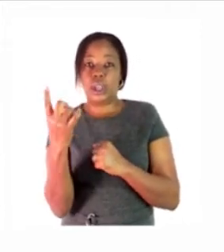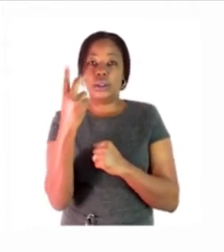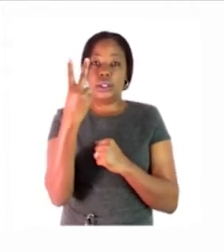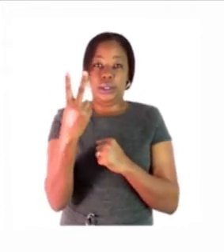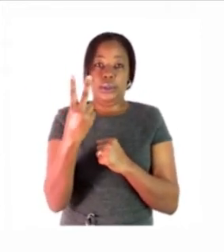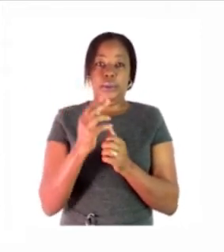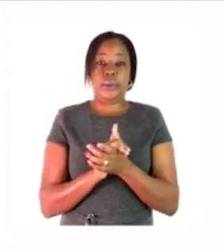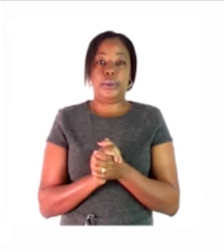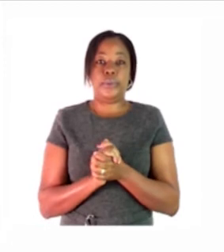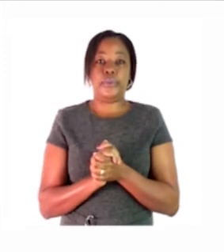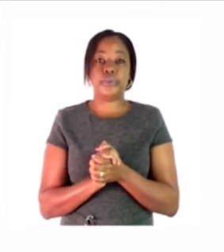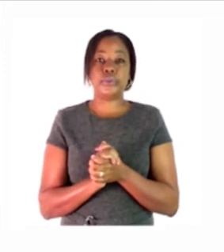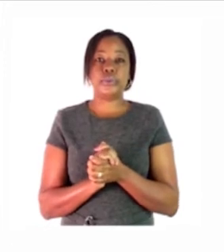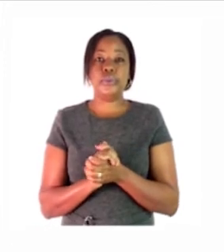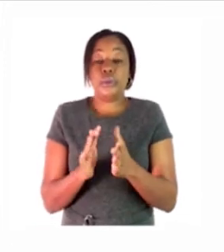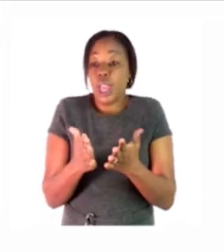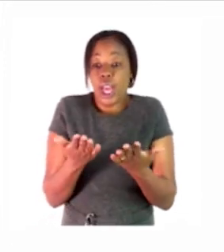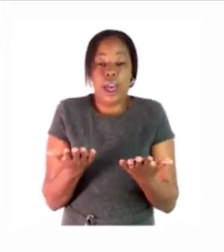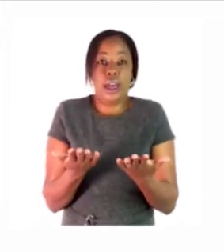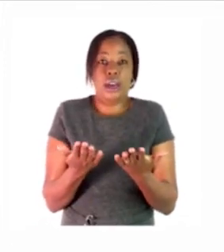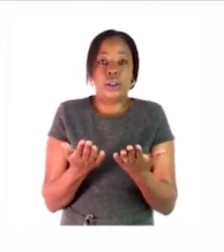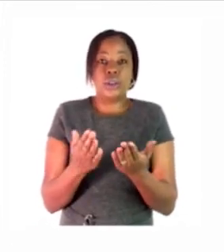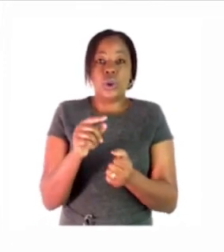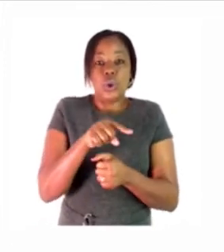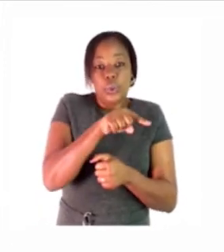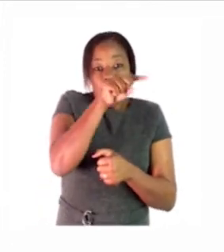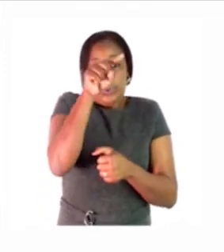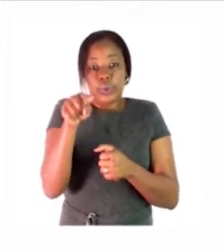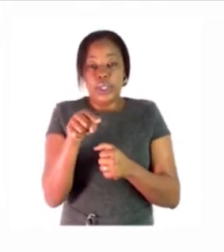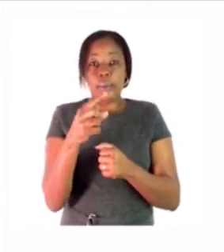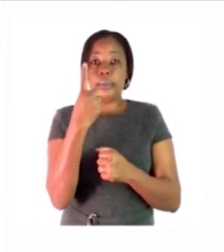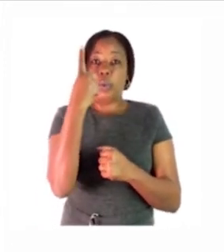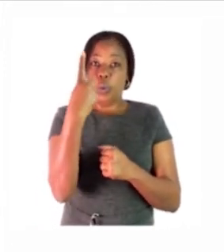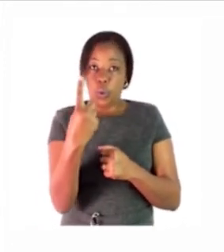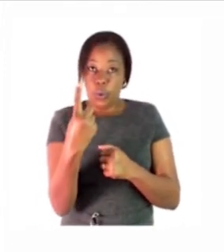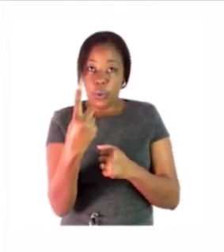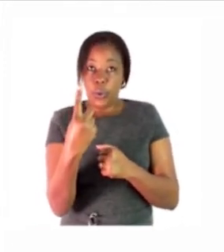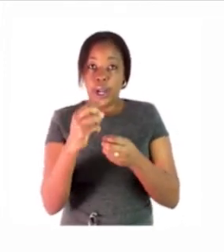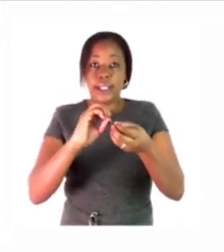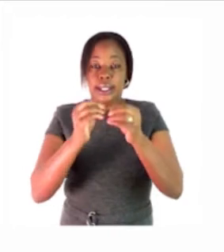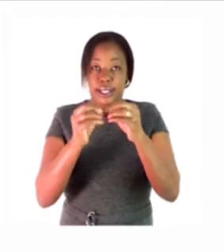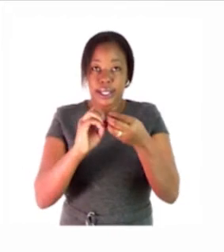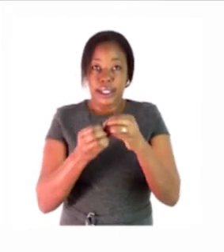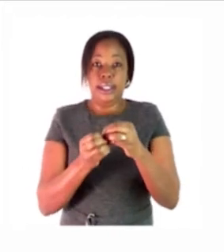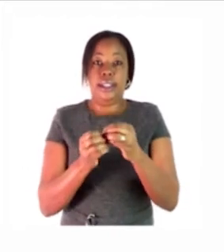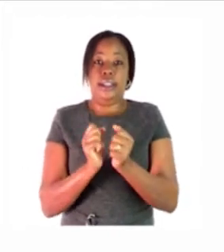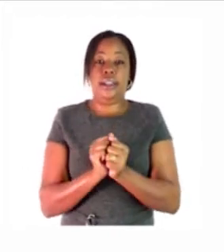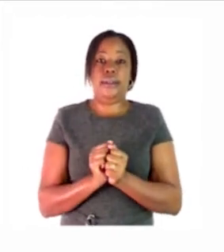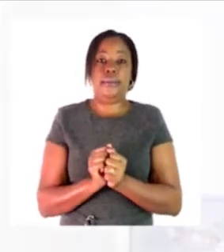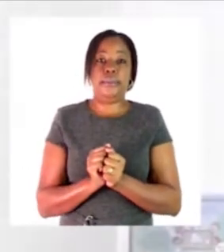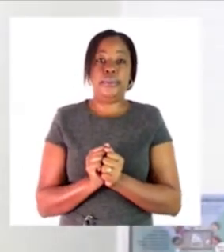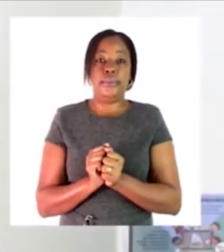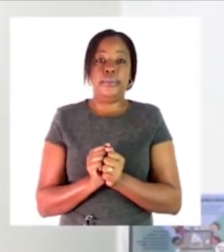two they are telling us that we have to skip a number before we come to the next number let's check on the